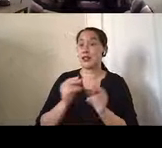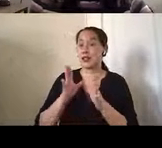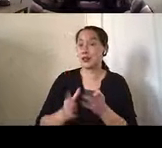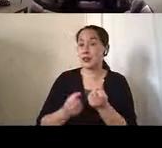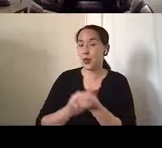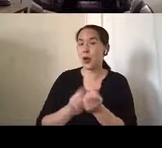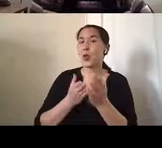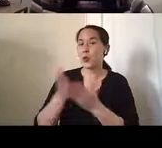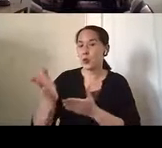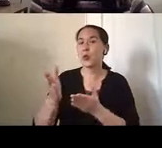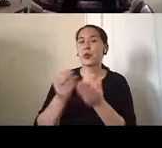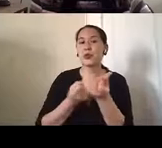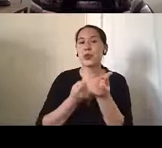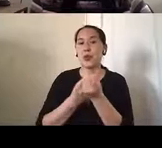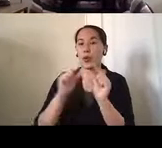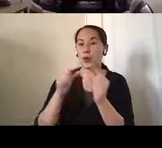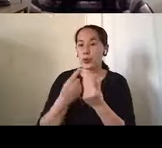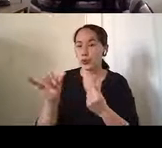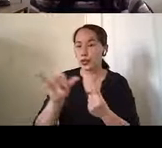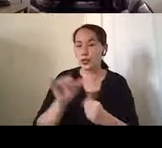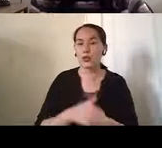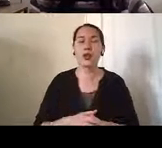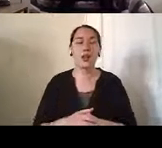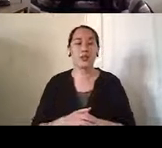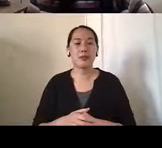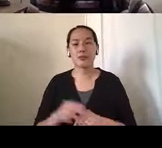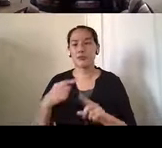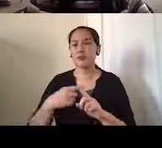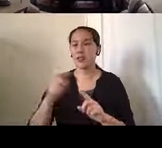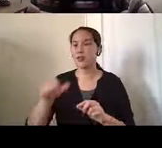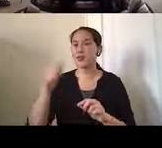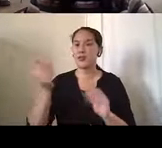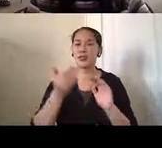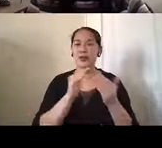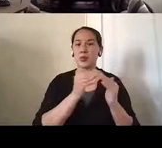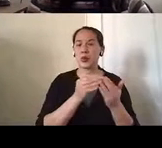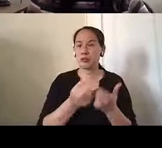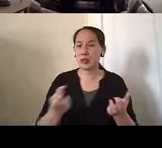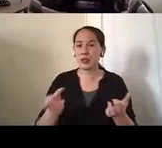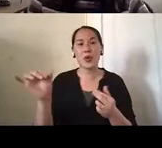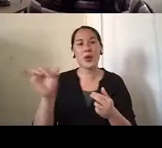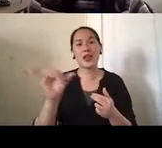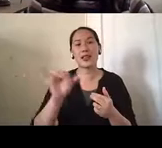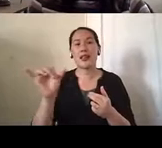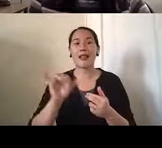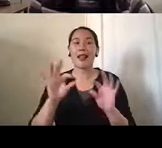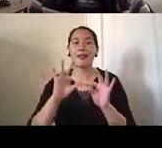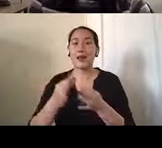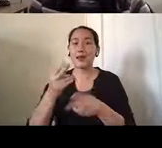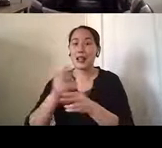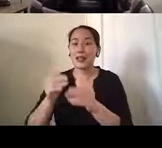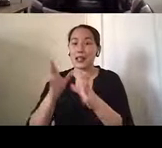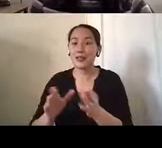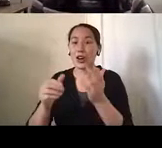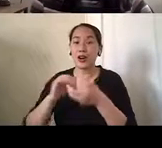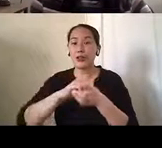and other community resources like the Family Caregiver Alliance. We also like to refer